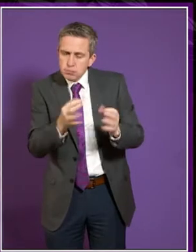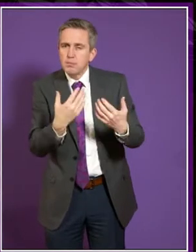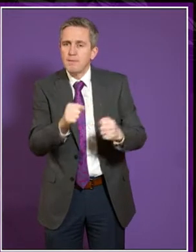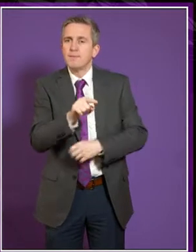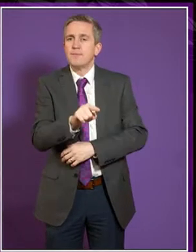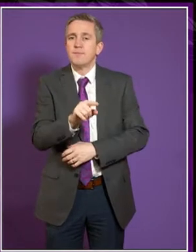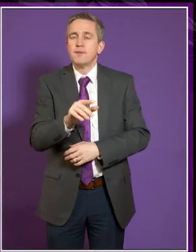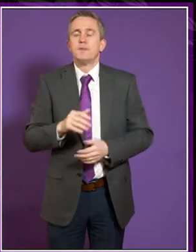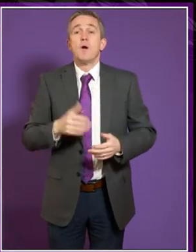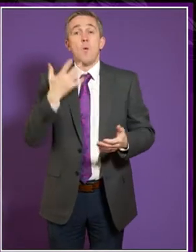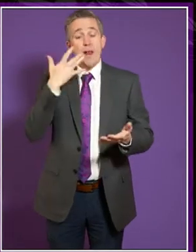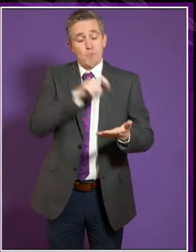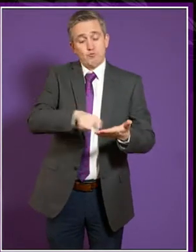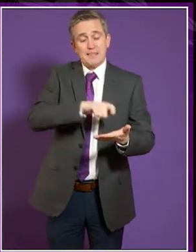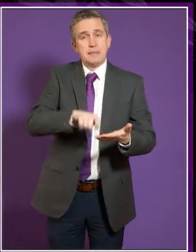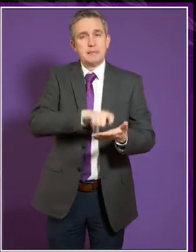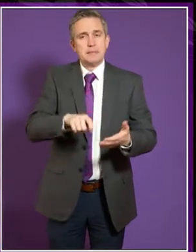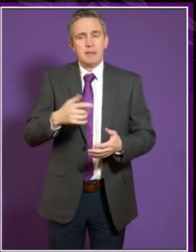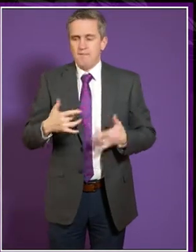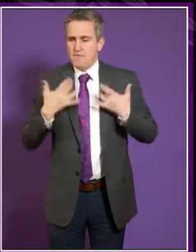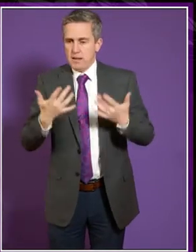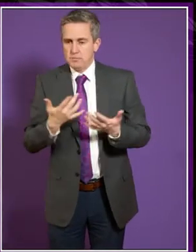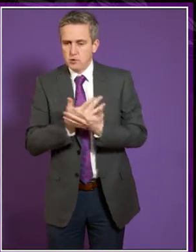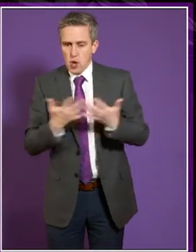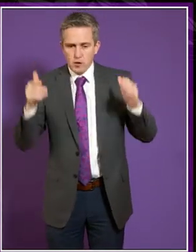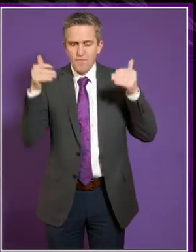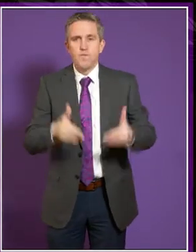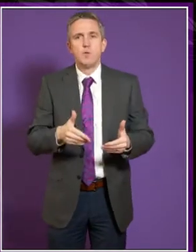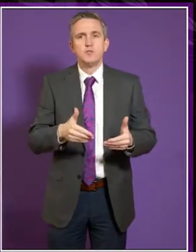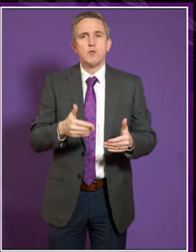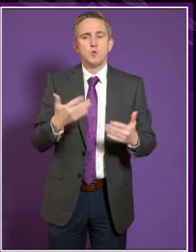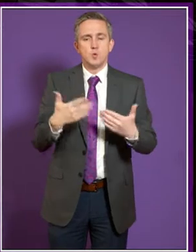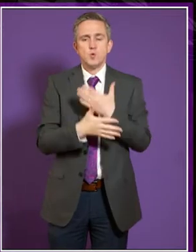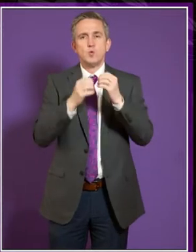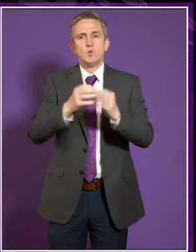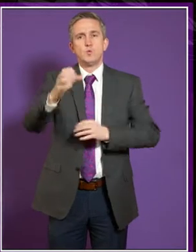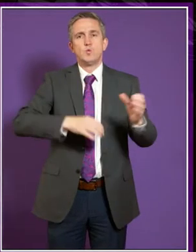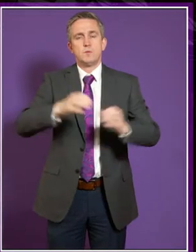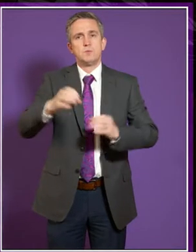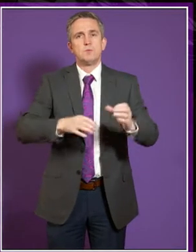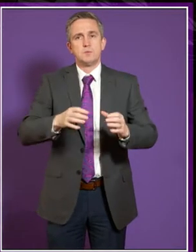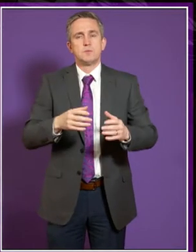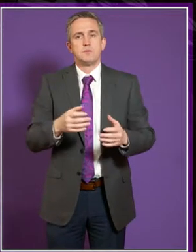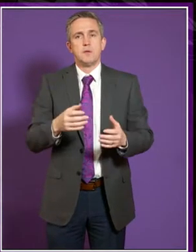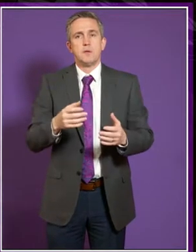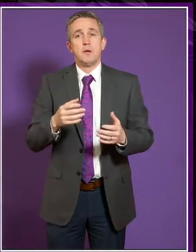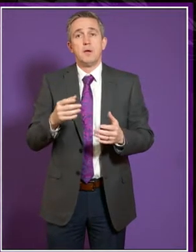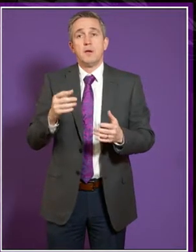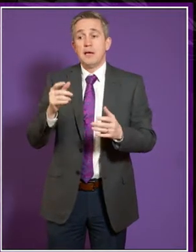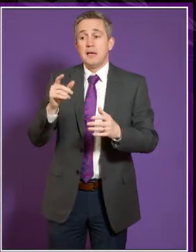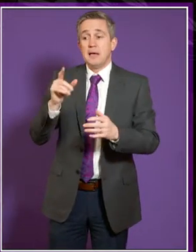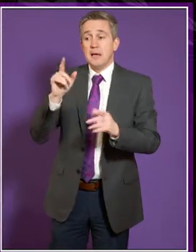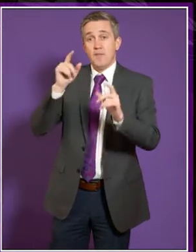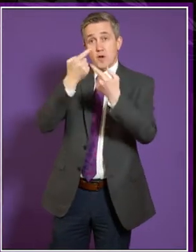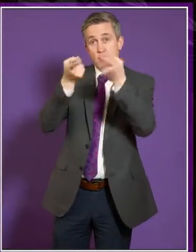What I have really had in mind is that the focus is very much on young entrants. If an institution has to meet its